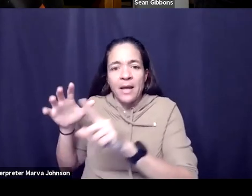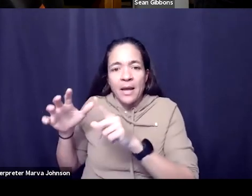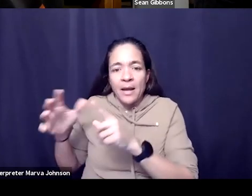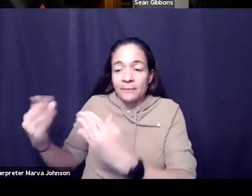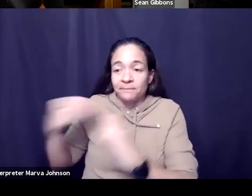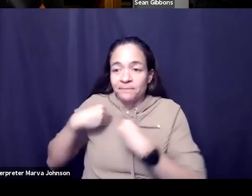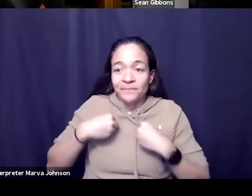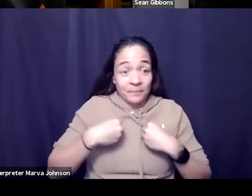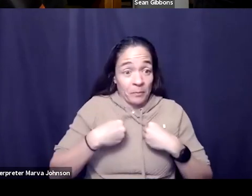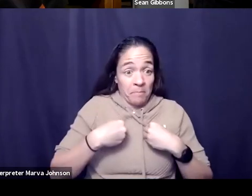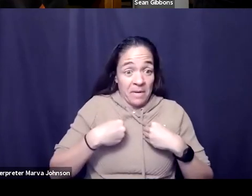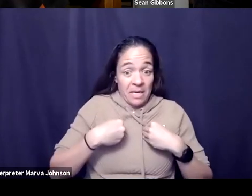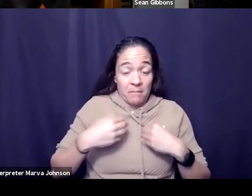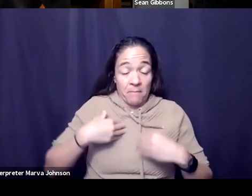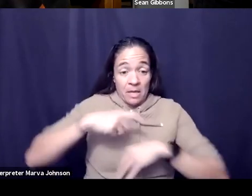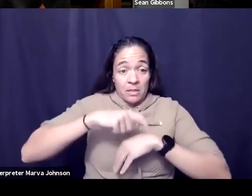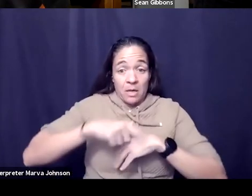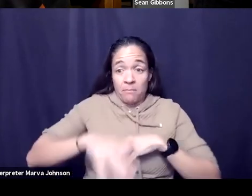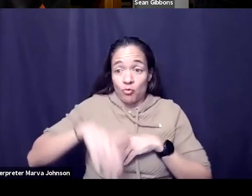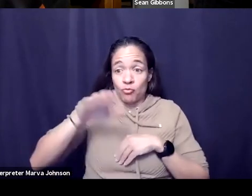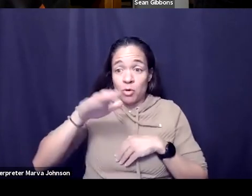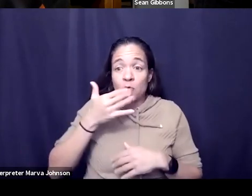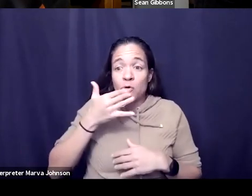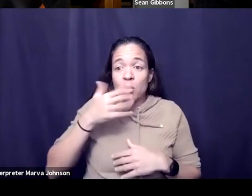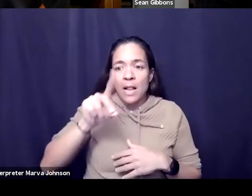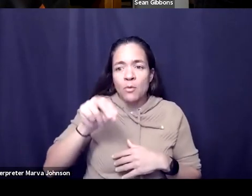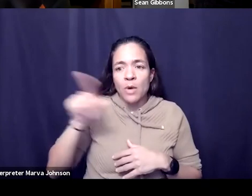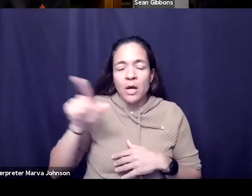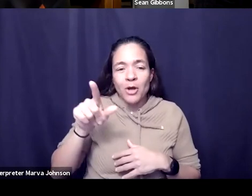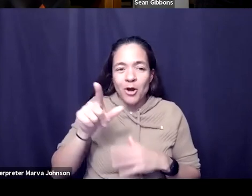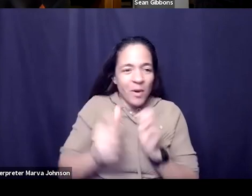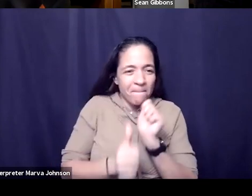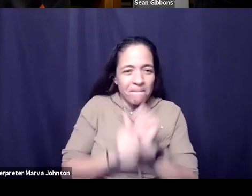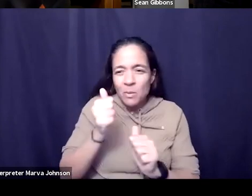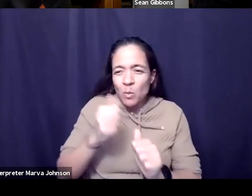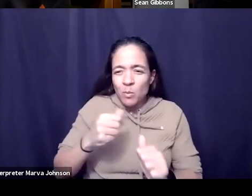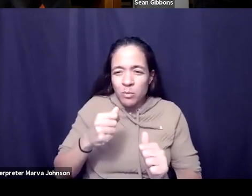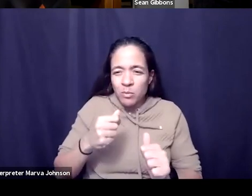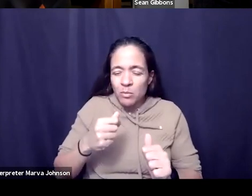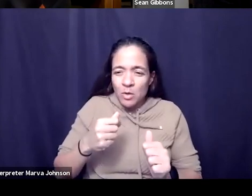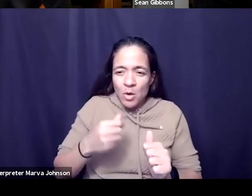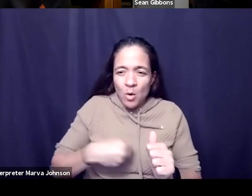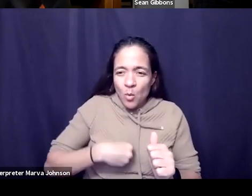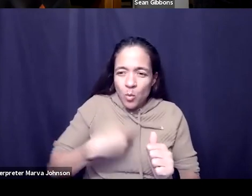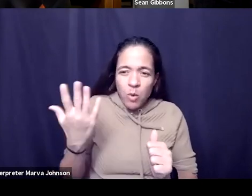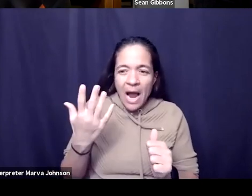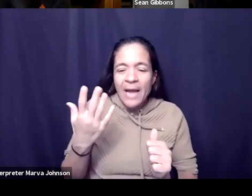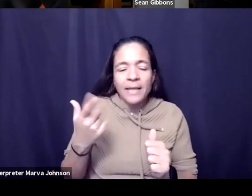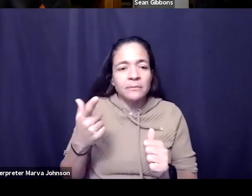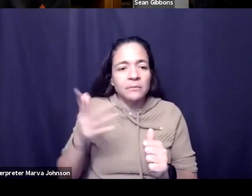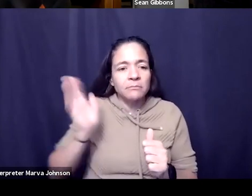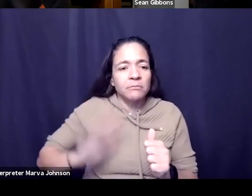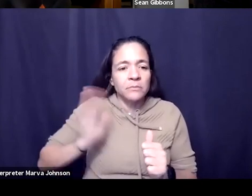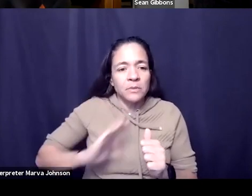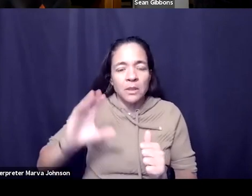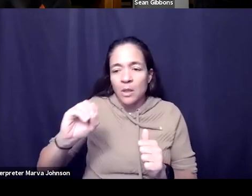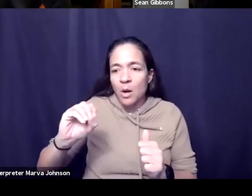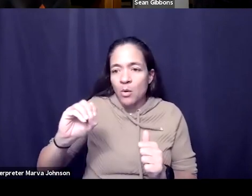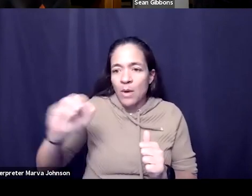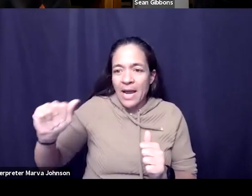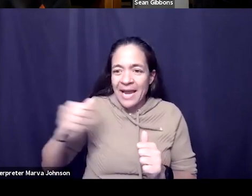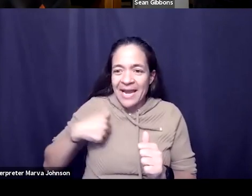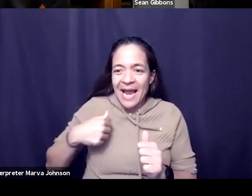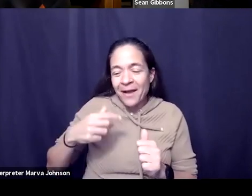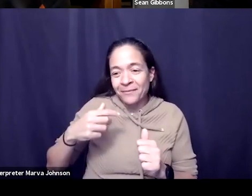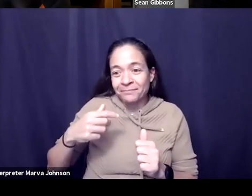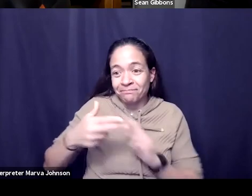colorado going you know to a predominantly white school at some point i was referred to as the oa which was the original asian because